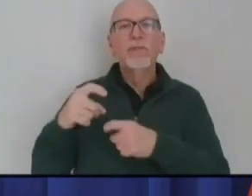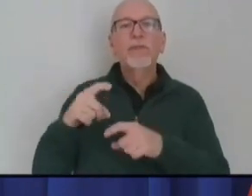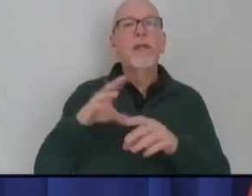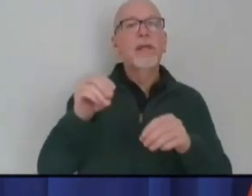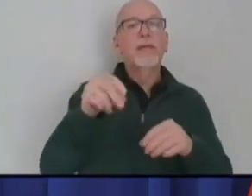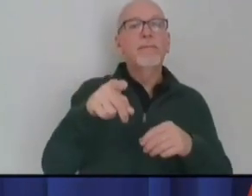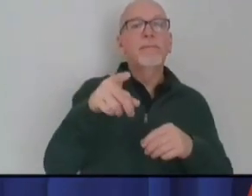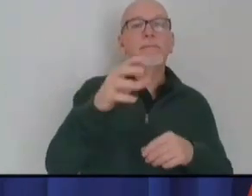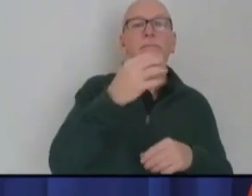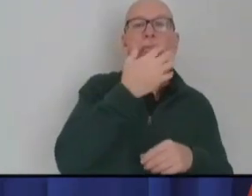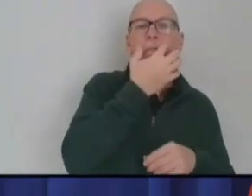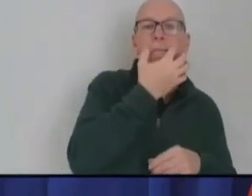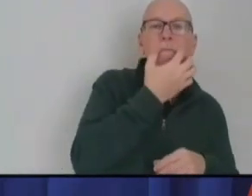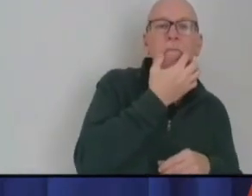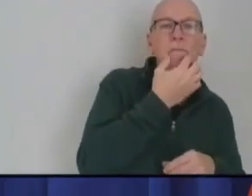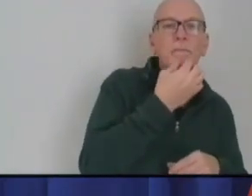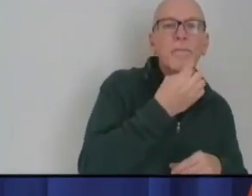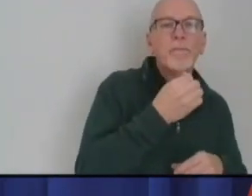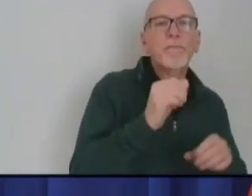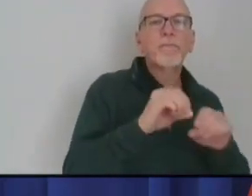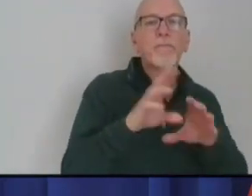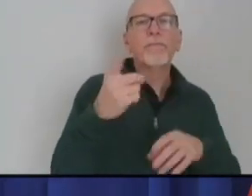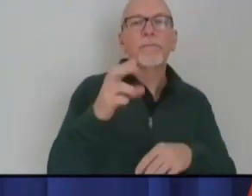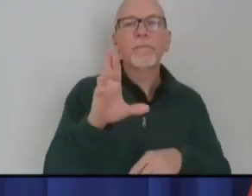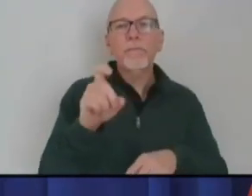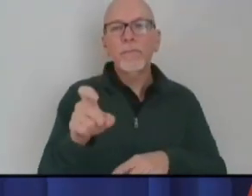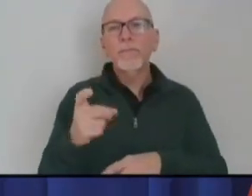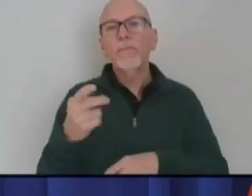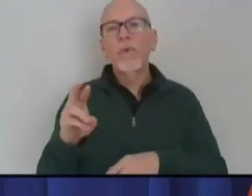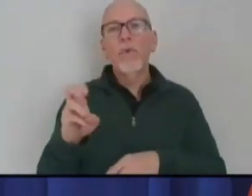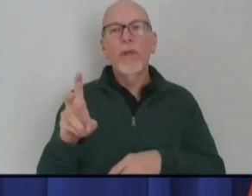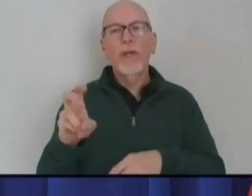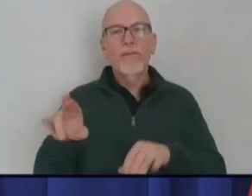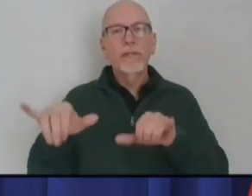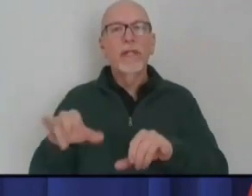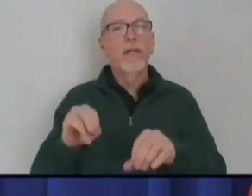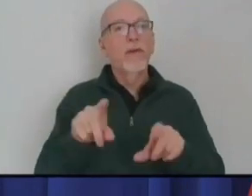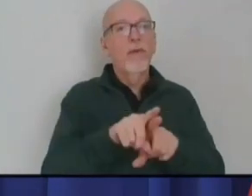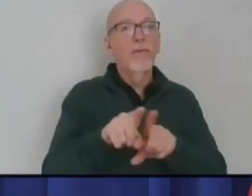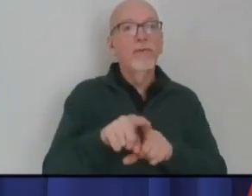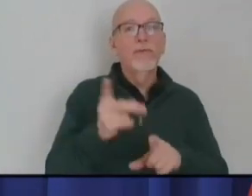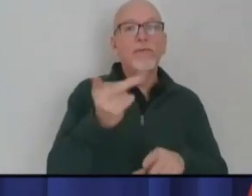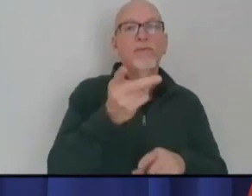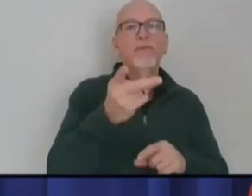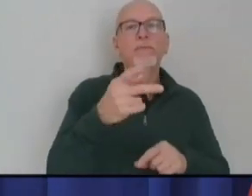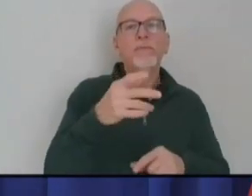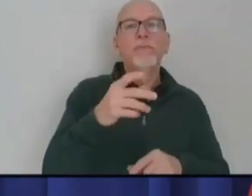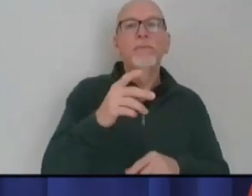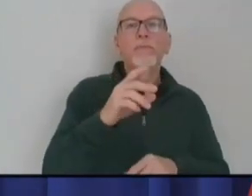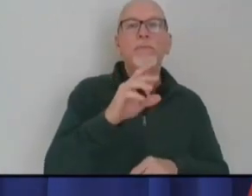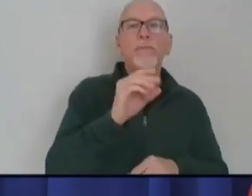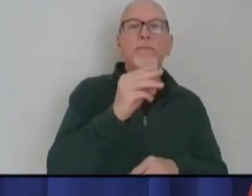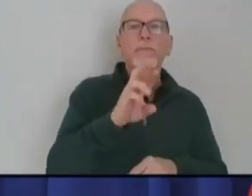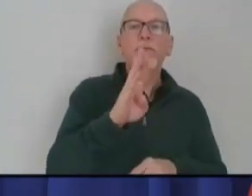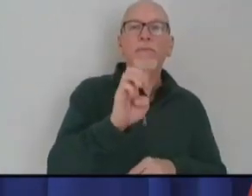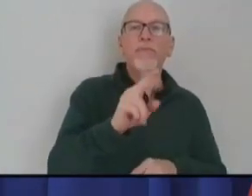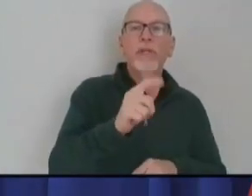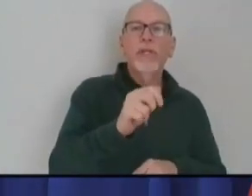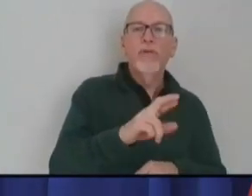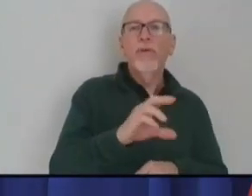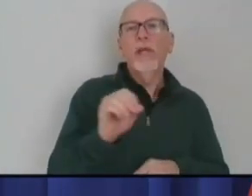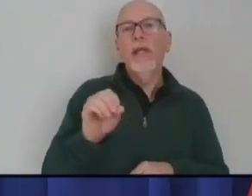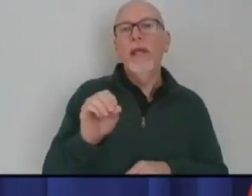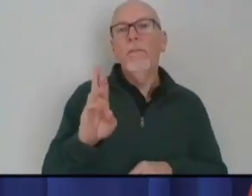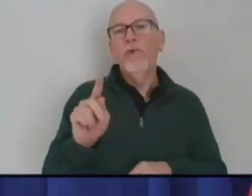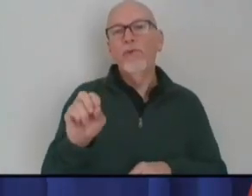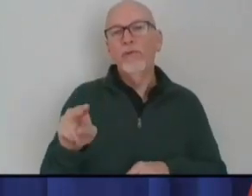obviously, Dr. Box and Dr. Weaver will stay with us, but also Mr. Brinegar and Mr. Burton will also